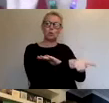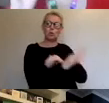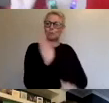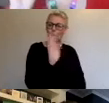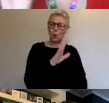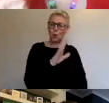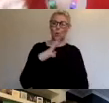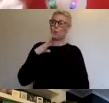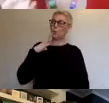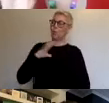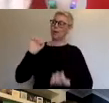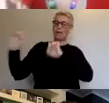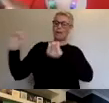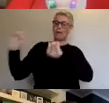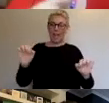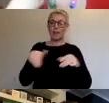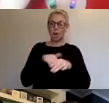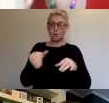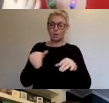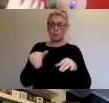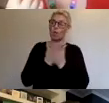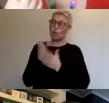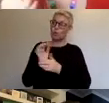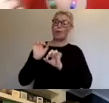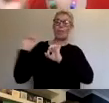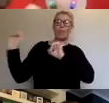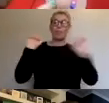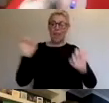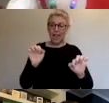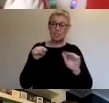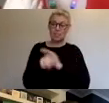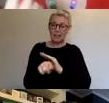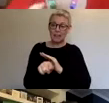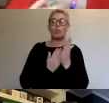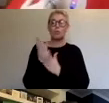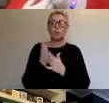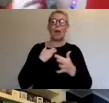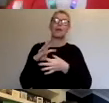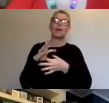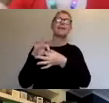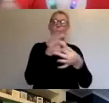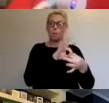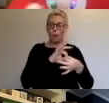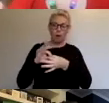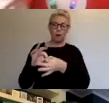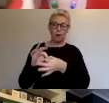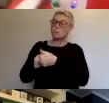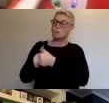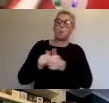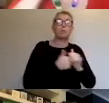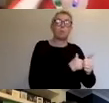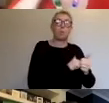content out on their own channels and through the network effect and through amplifying each other and supporting each other, we would help drive audiences.